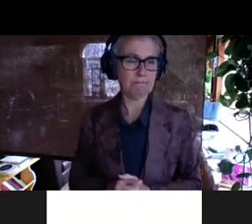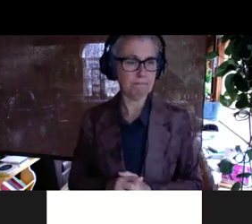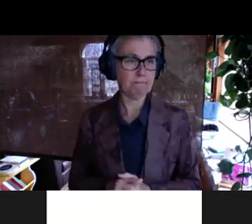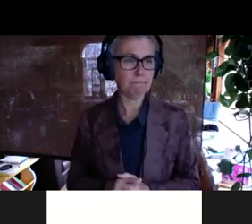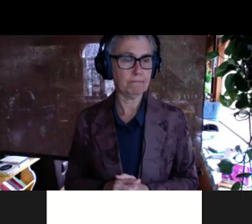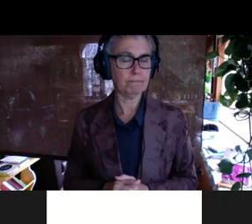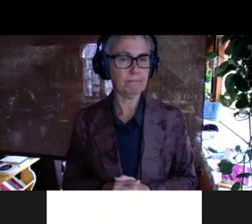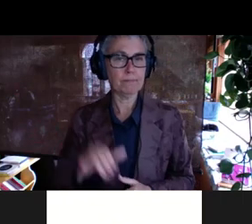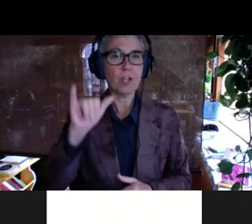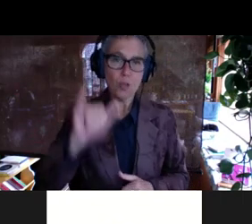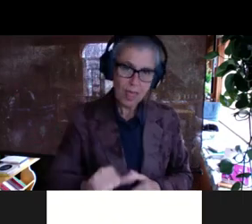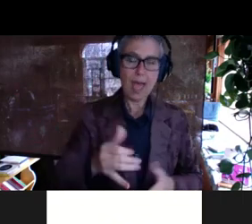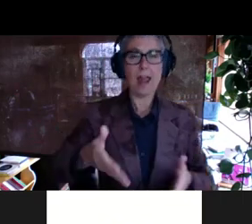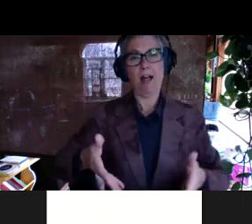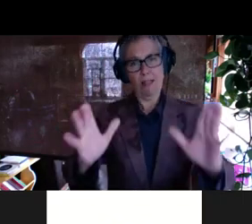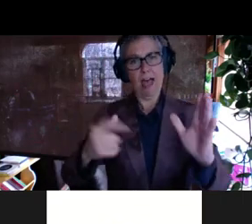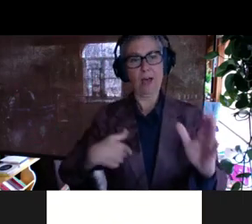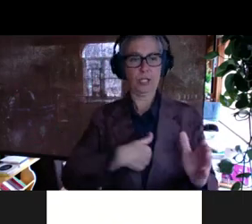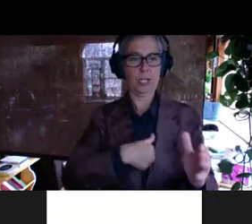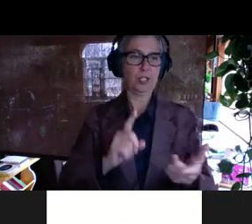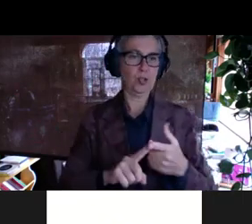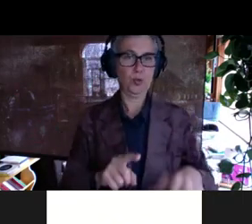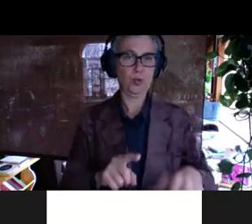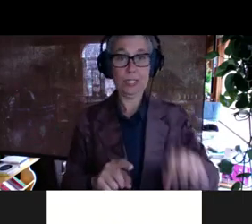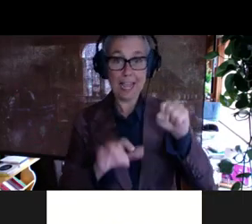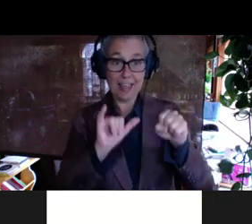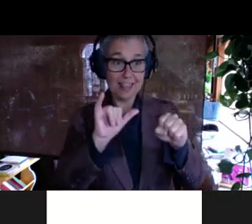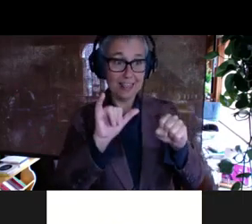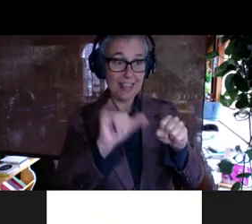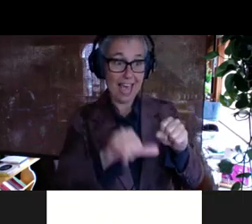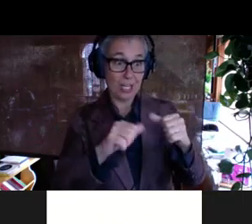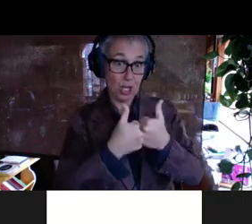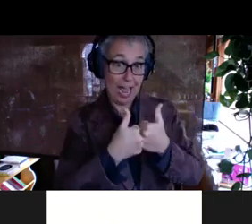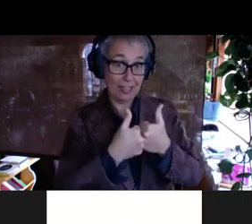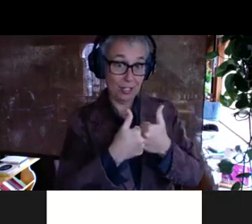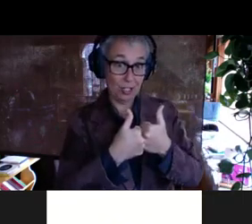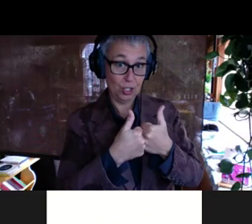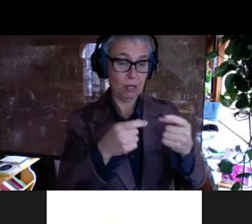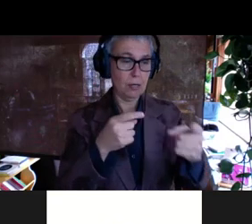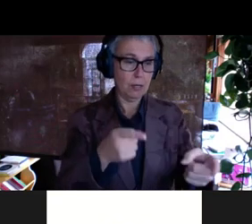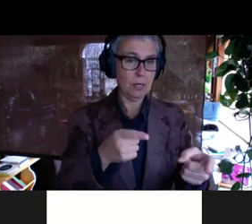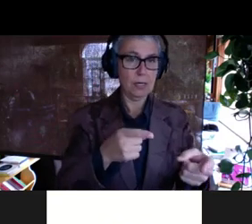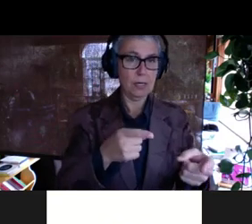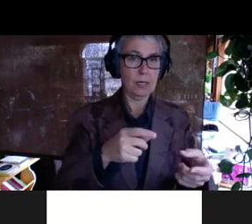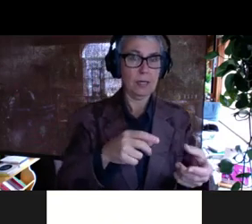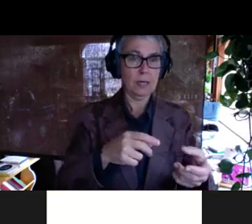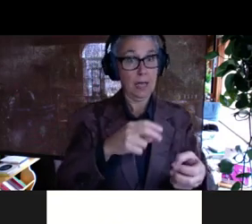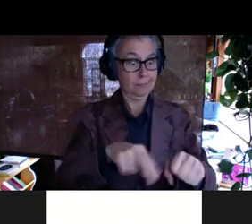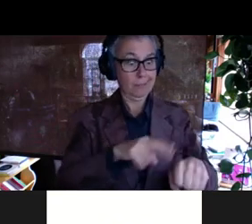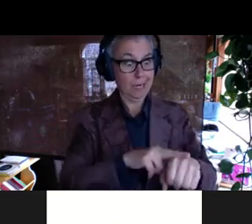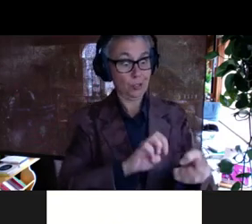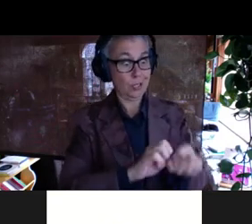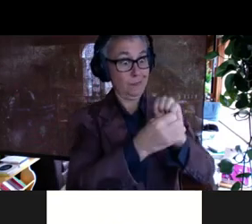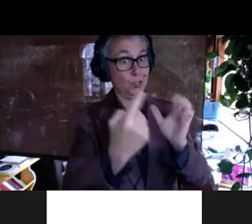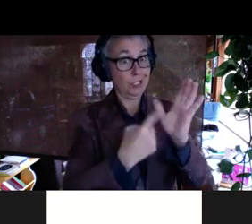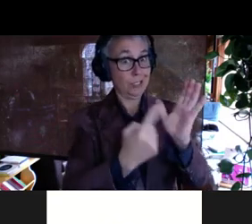And so that's what allows us to take this child, this problem with natural evolution, which is that sometimes things